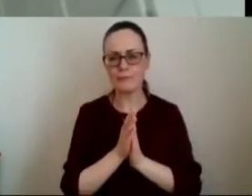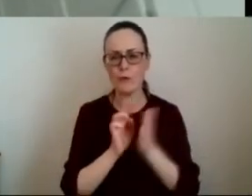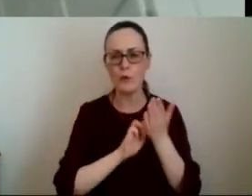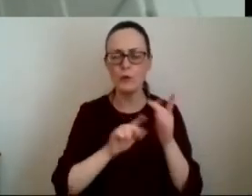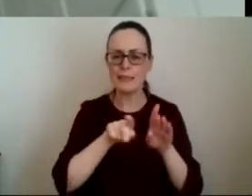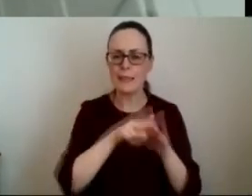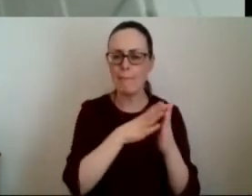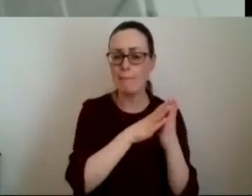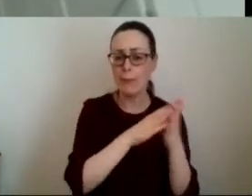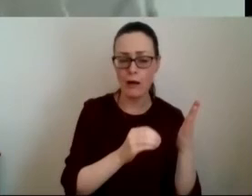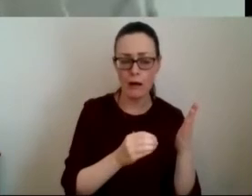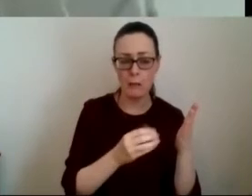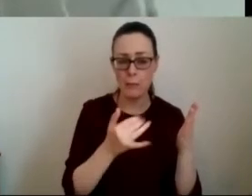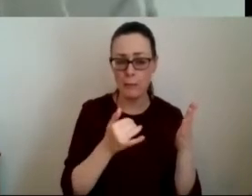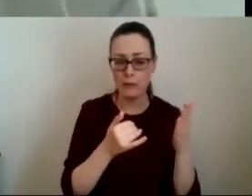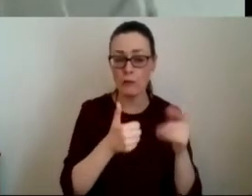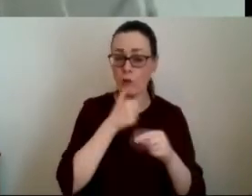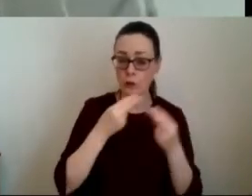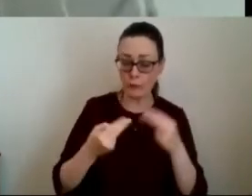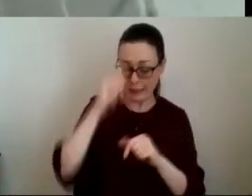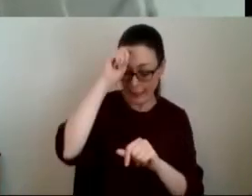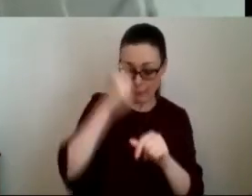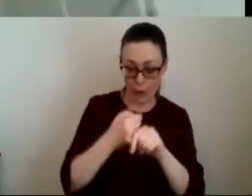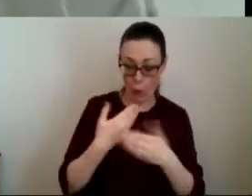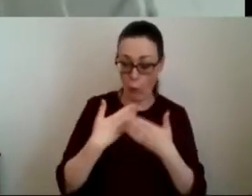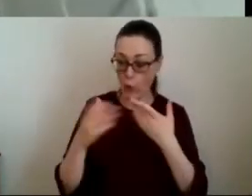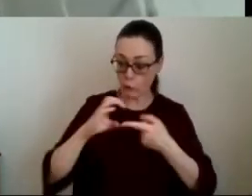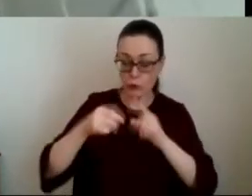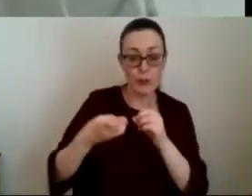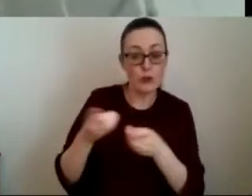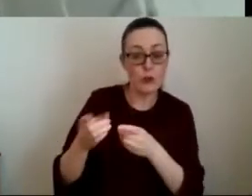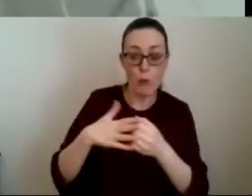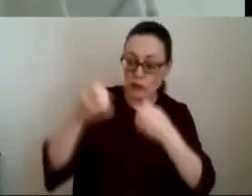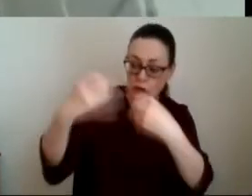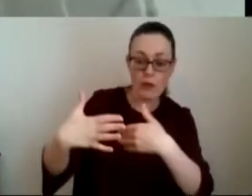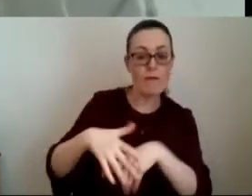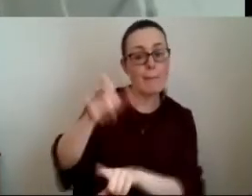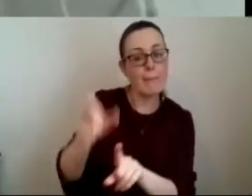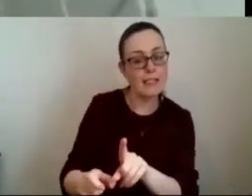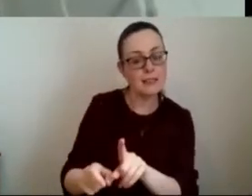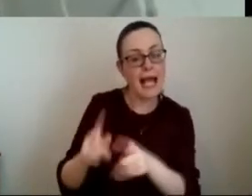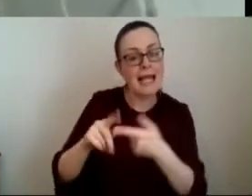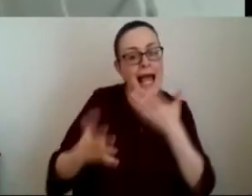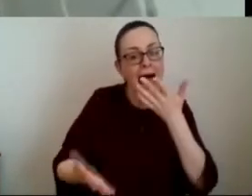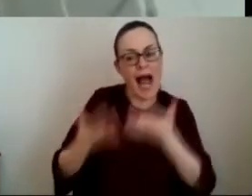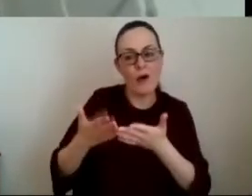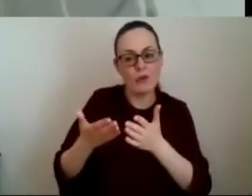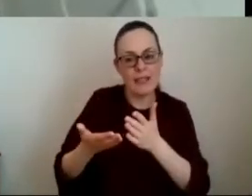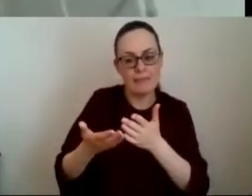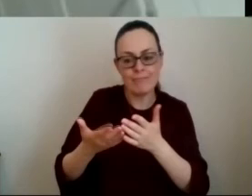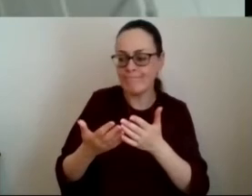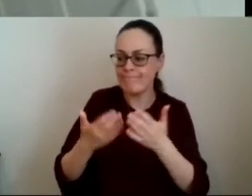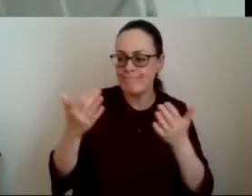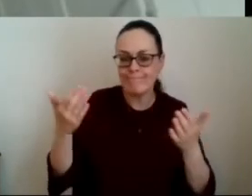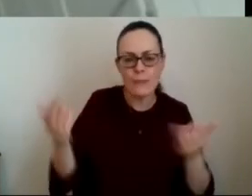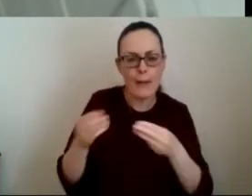terms of saying well look what are we trying to do and what's the patient outcome and and how can we build the business plan and how can we get people on